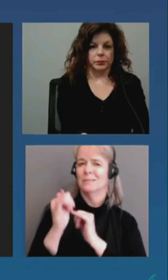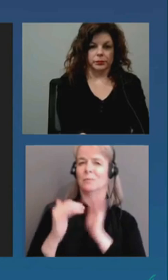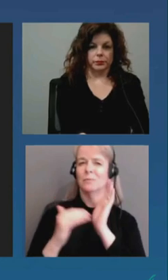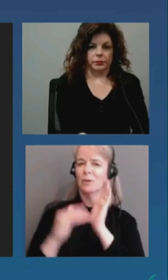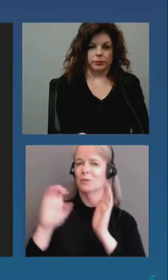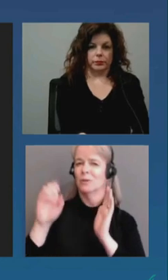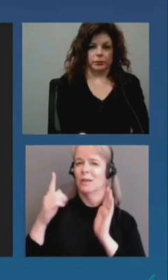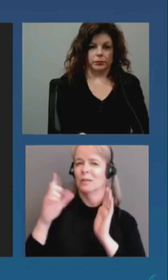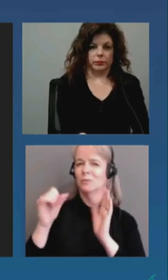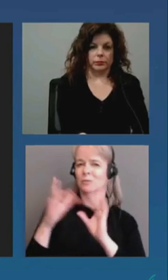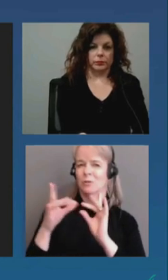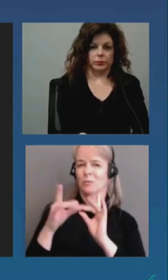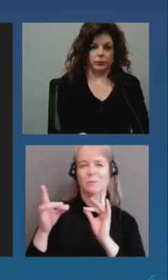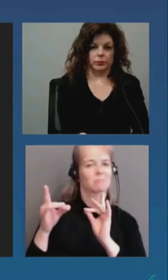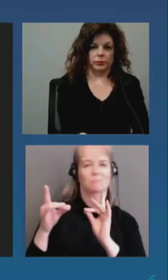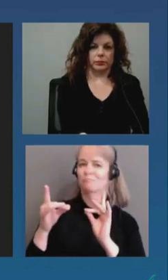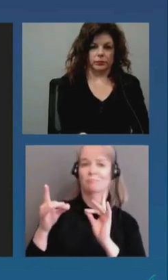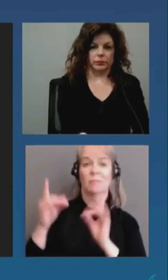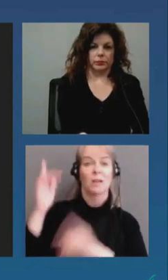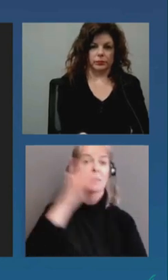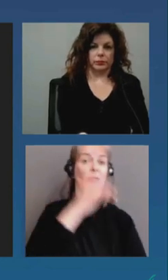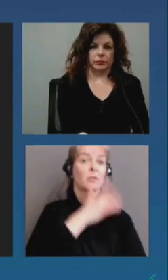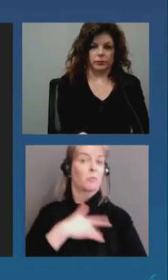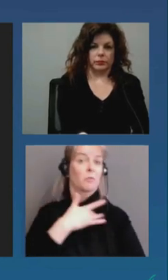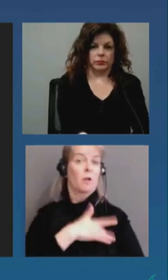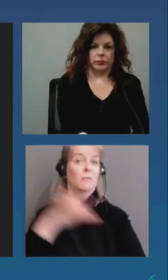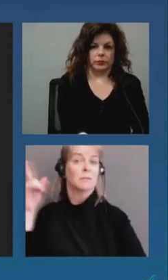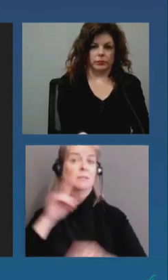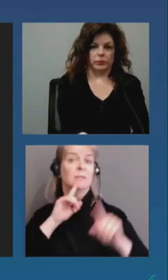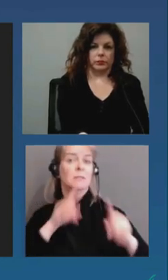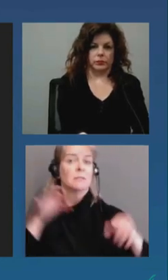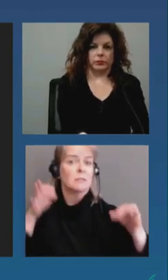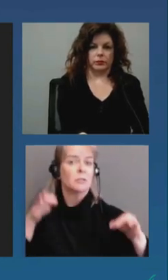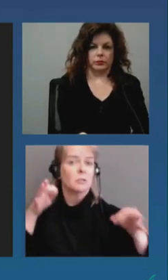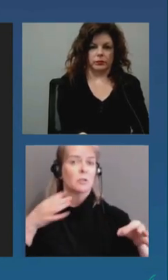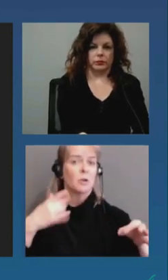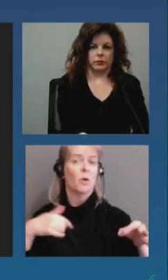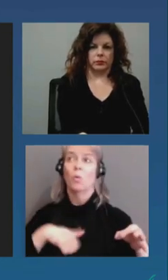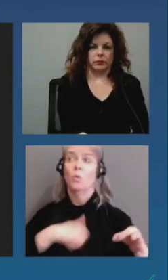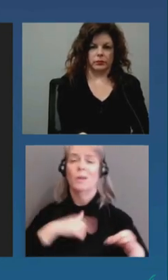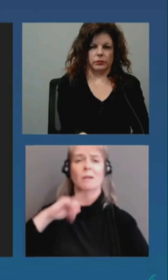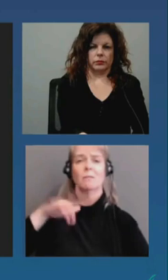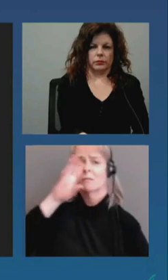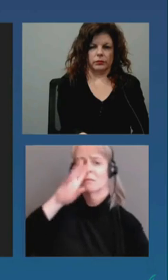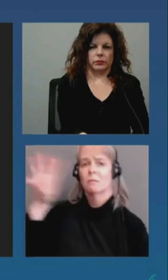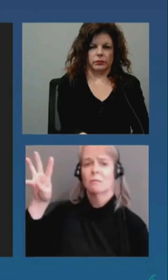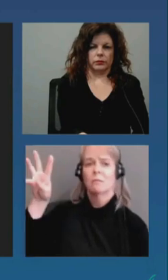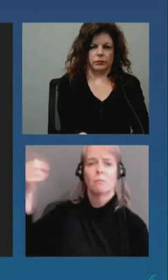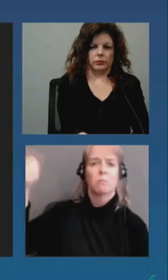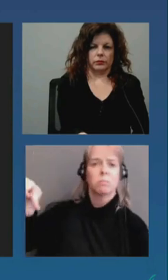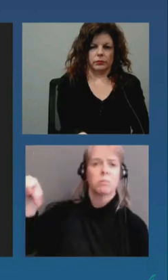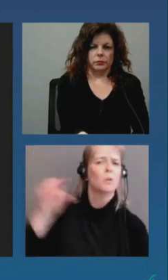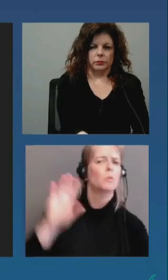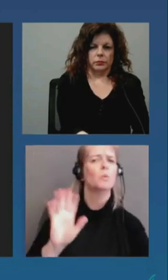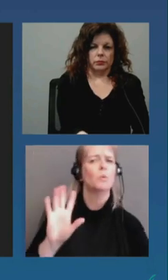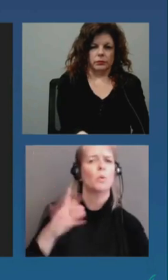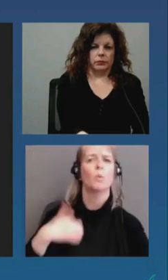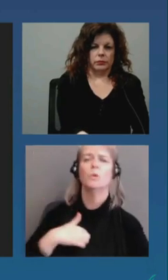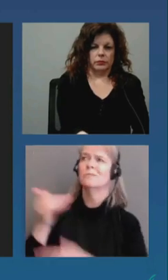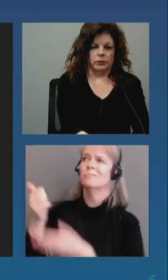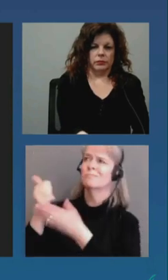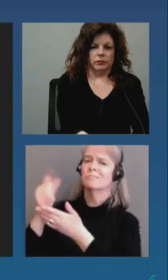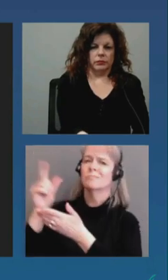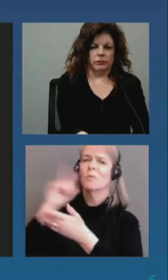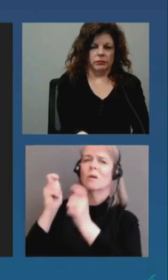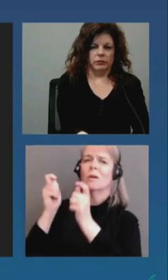uh the province's directions we've customized them in coordination and consultation with our local partners